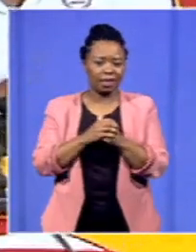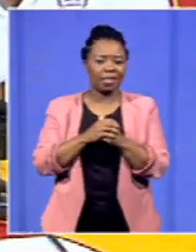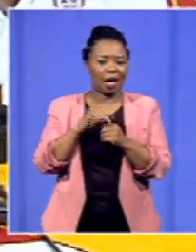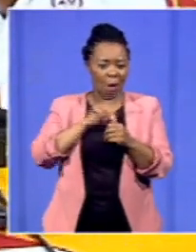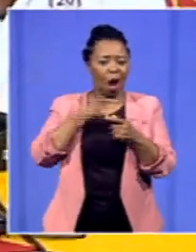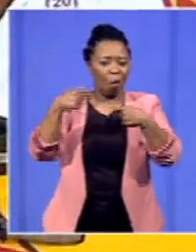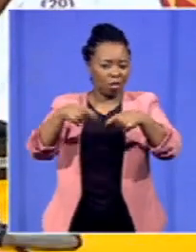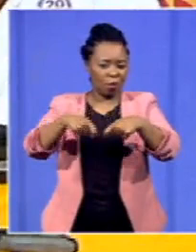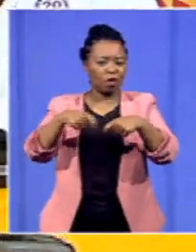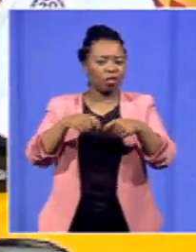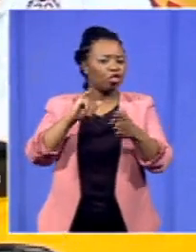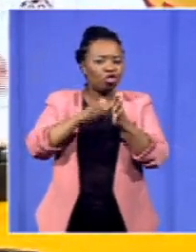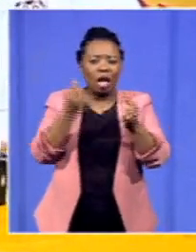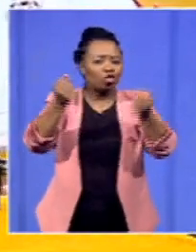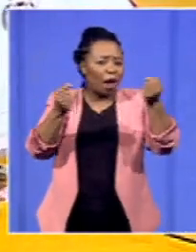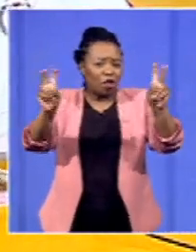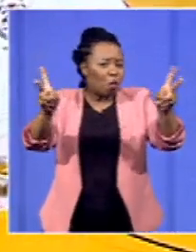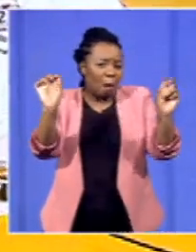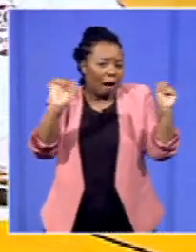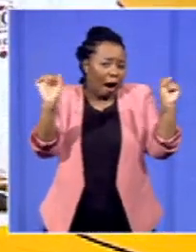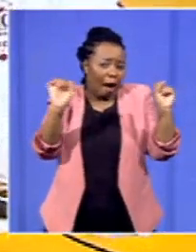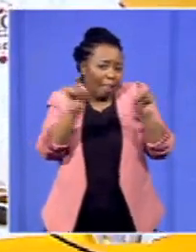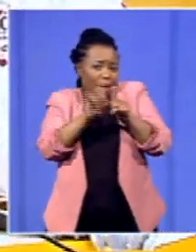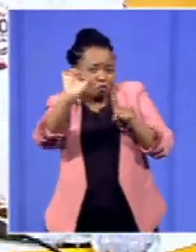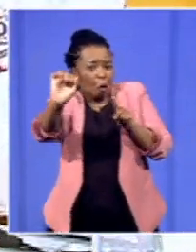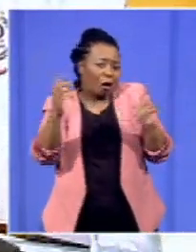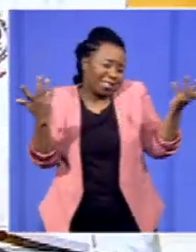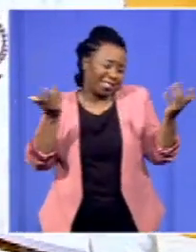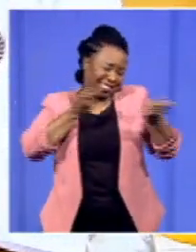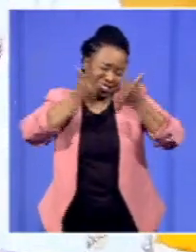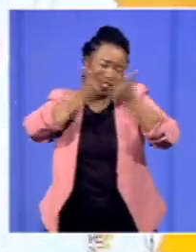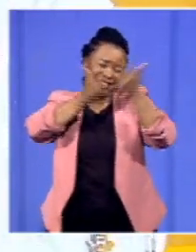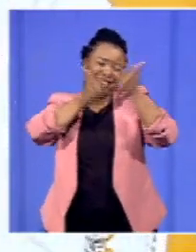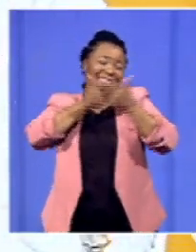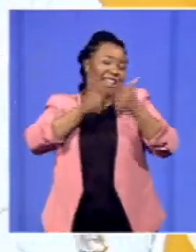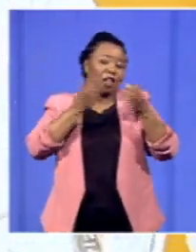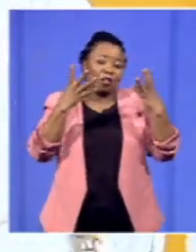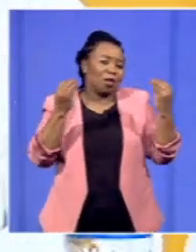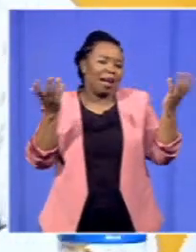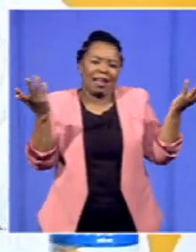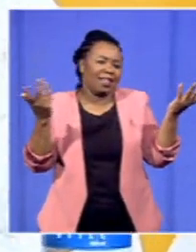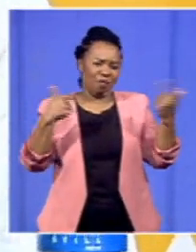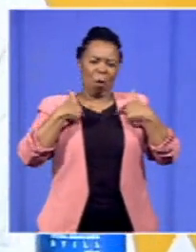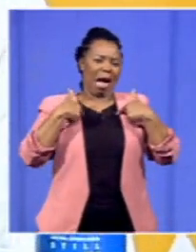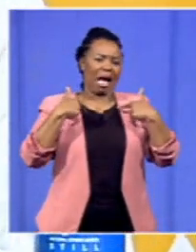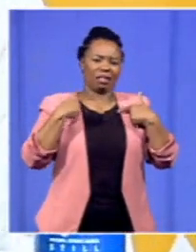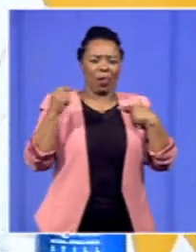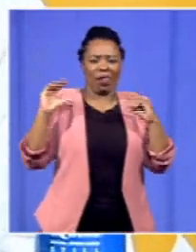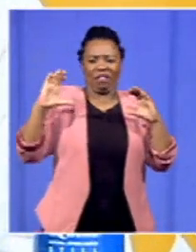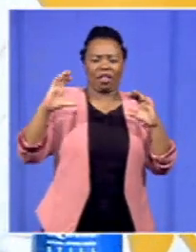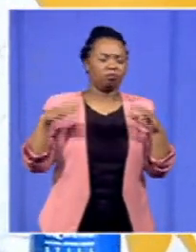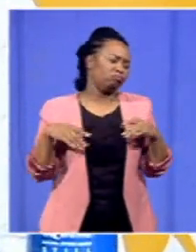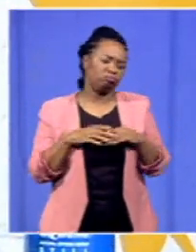and we're just driving a normal car just like yours so yeah there's no side with us we try to